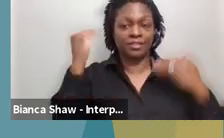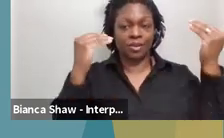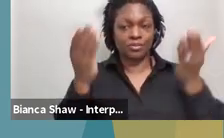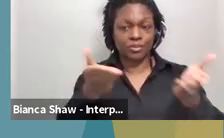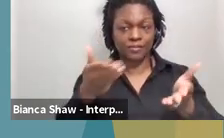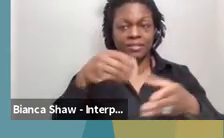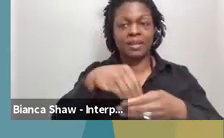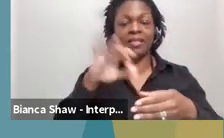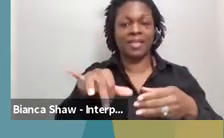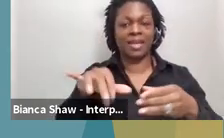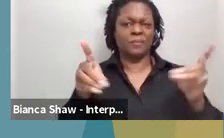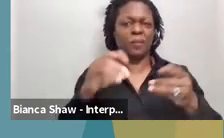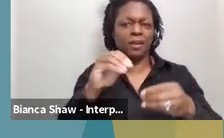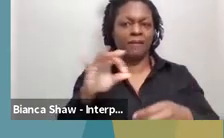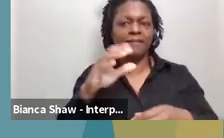of Health.